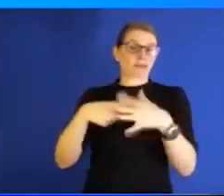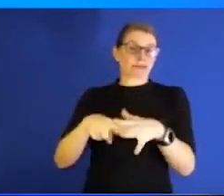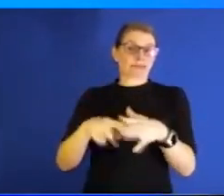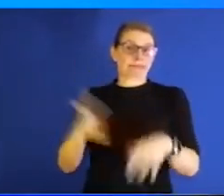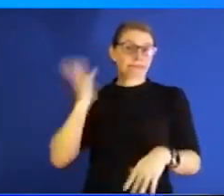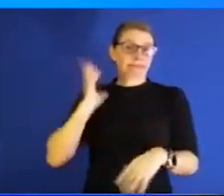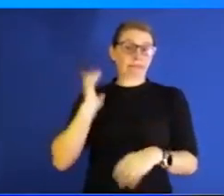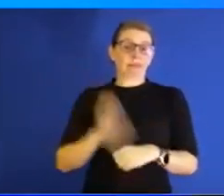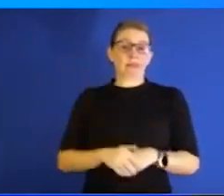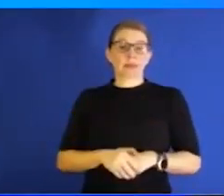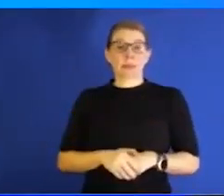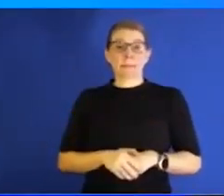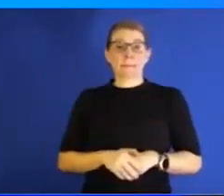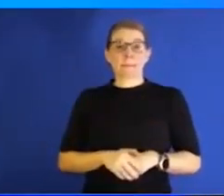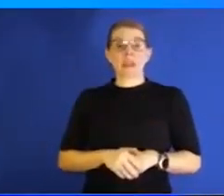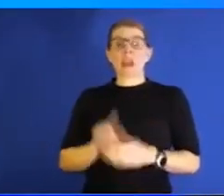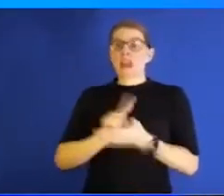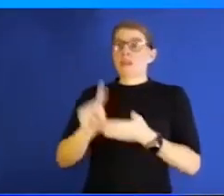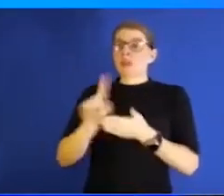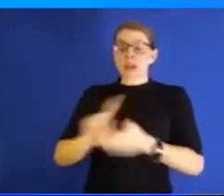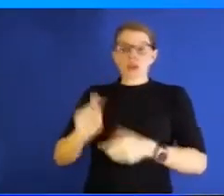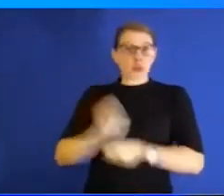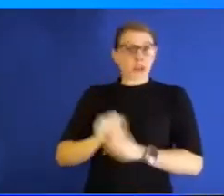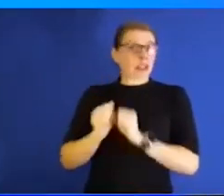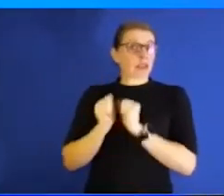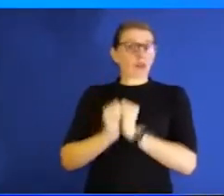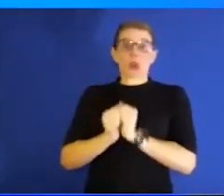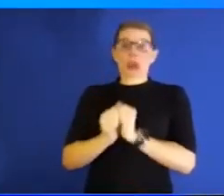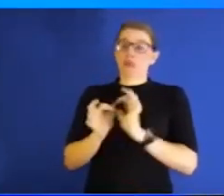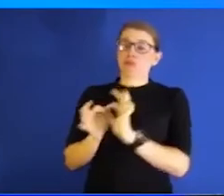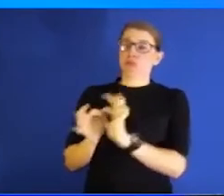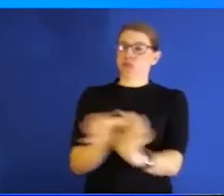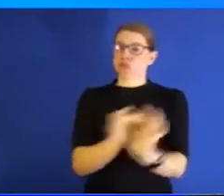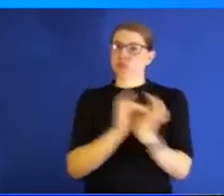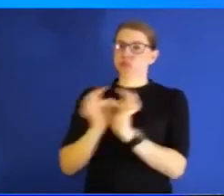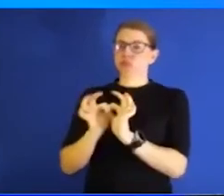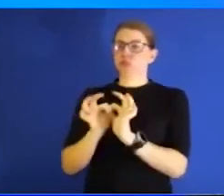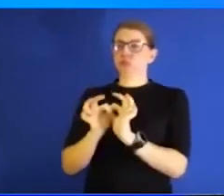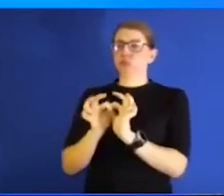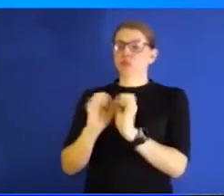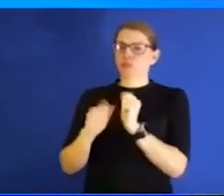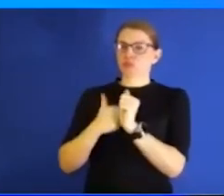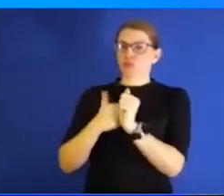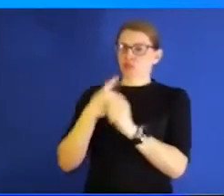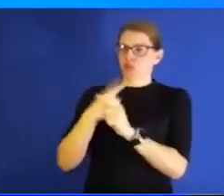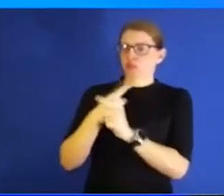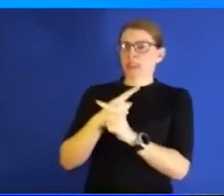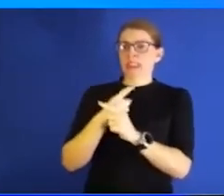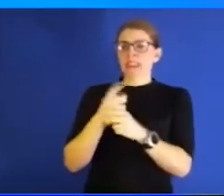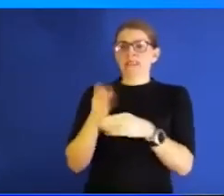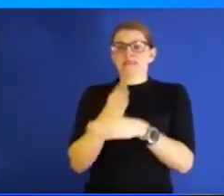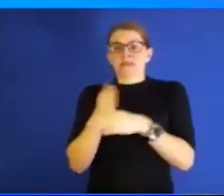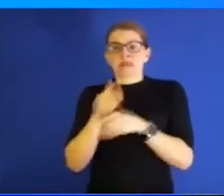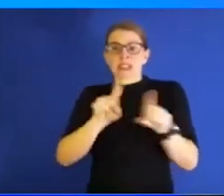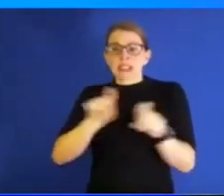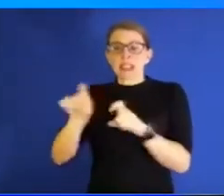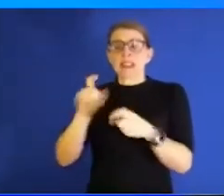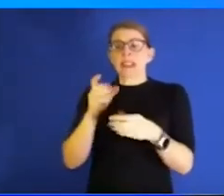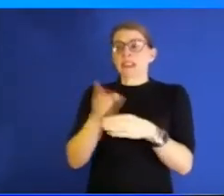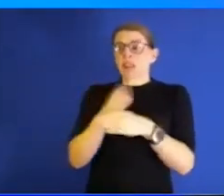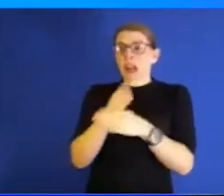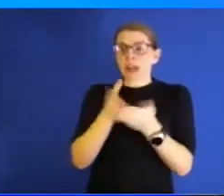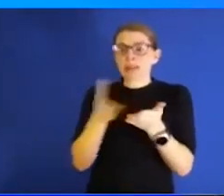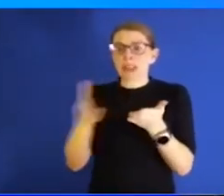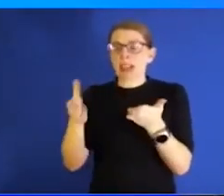in and week out, in partnership, staying on top of things, sharing supplies, sharing testing, coming up with strategies